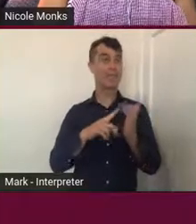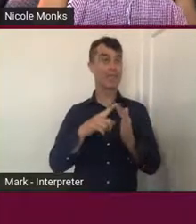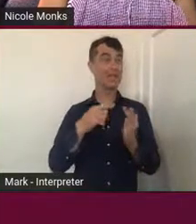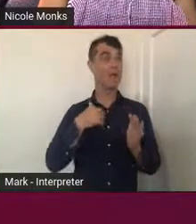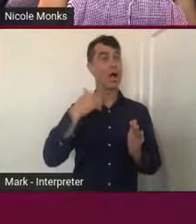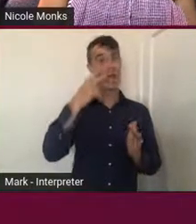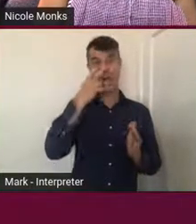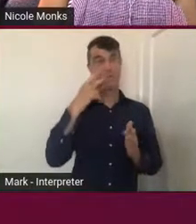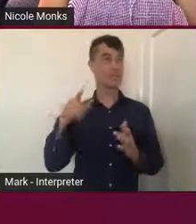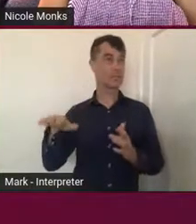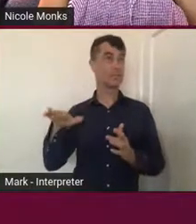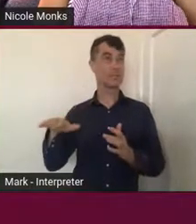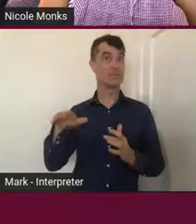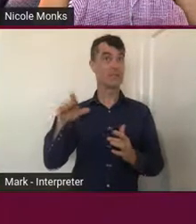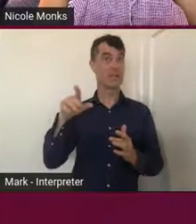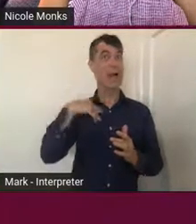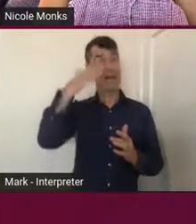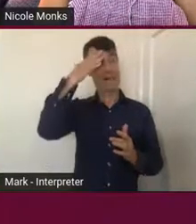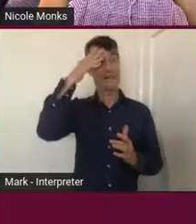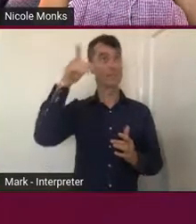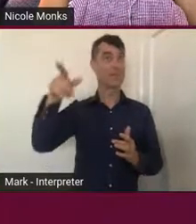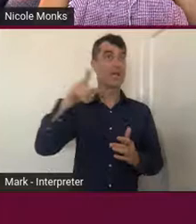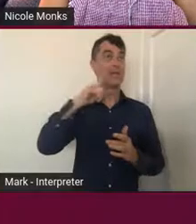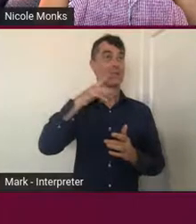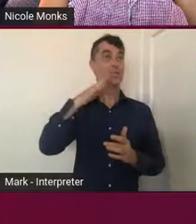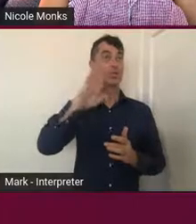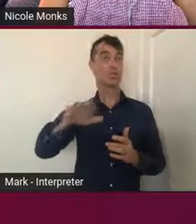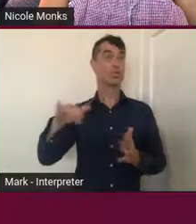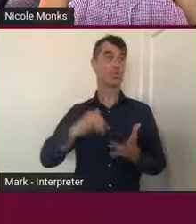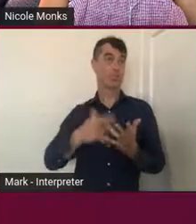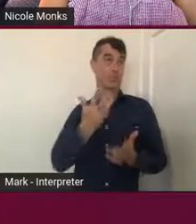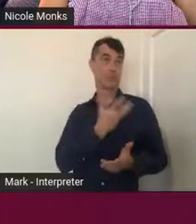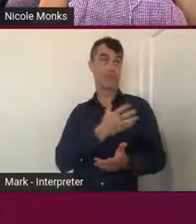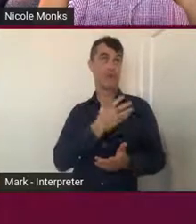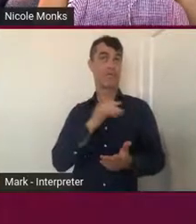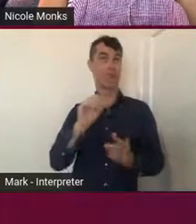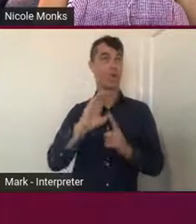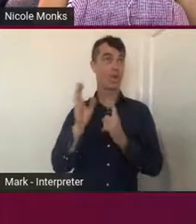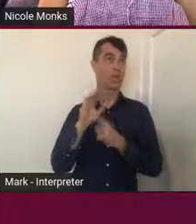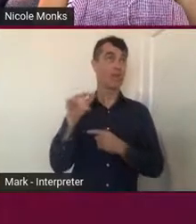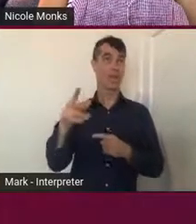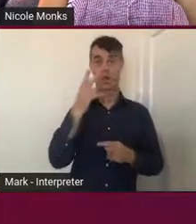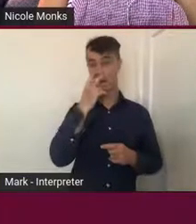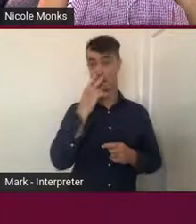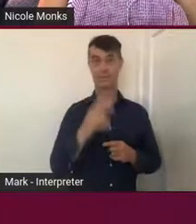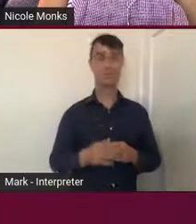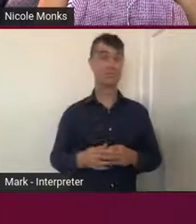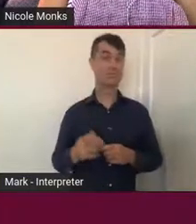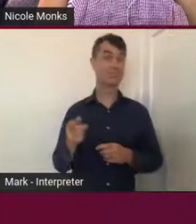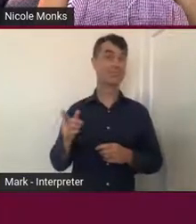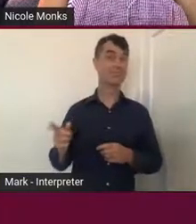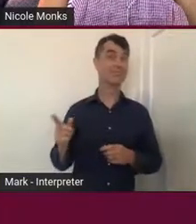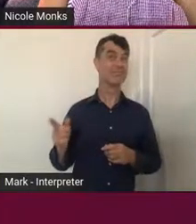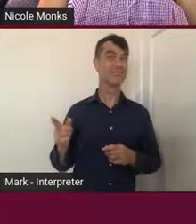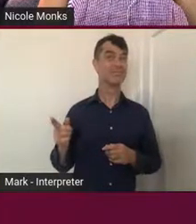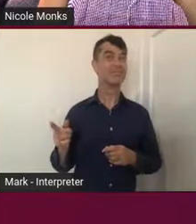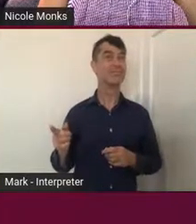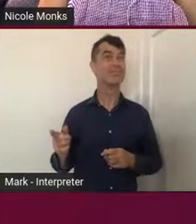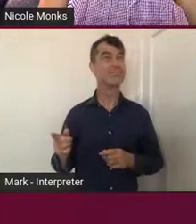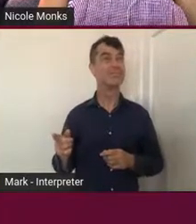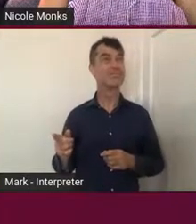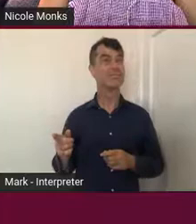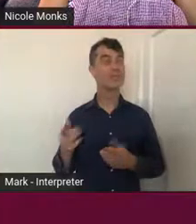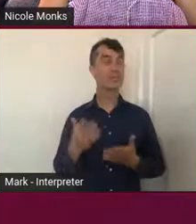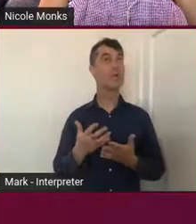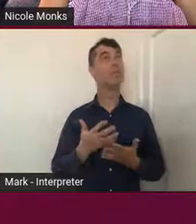the children be able to be so proud of their culture as they could on that night. So, that, I think, for me was like a very big sort of